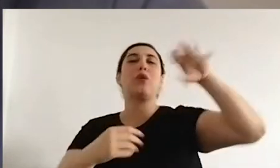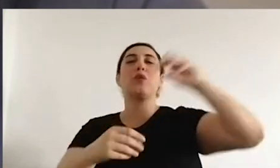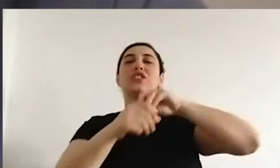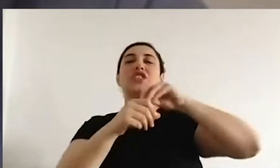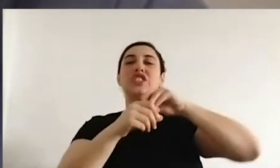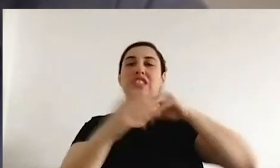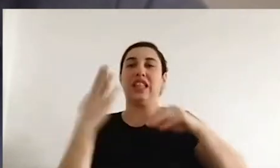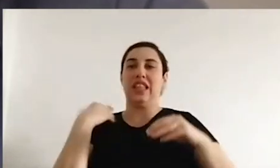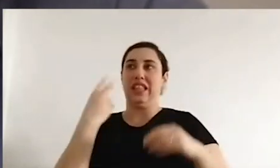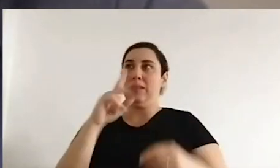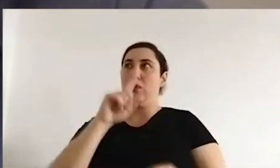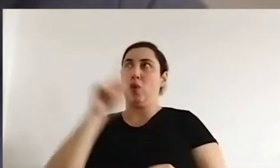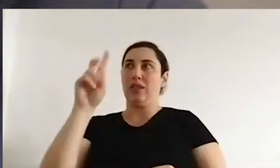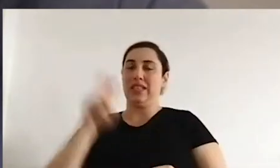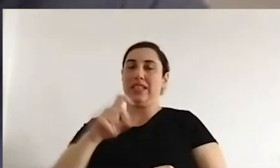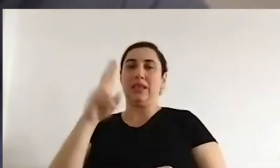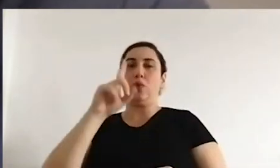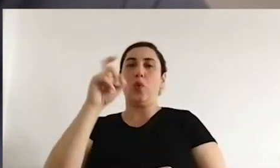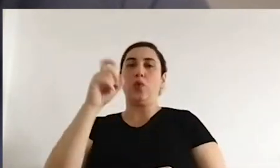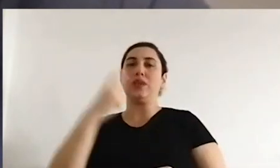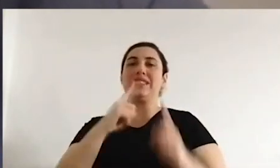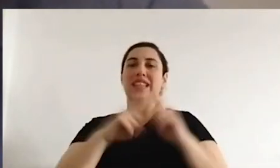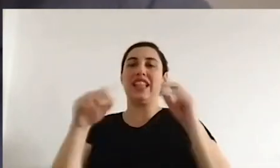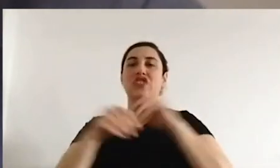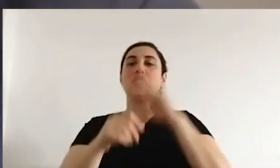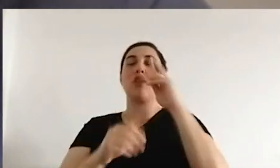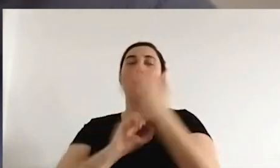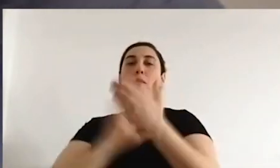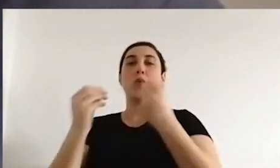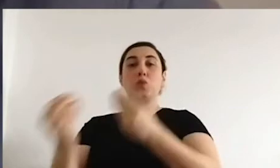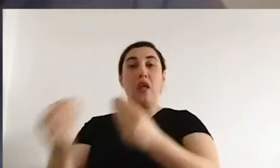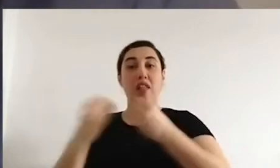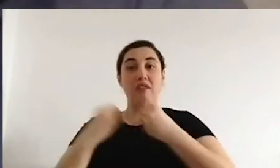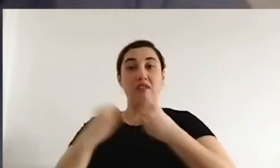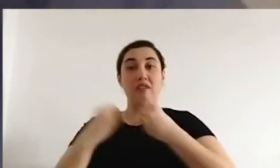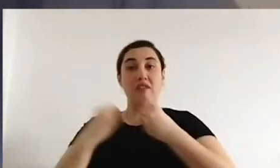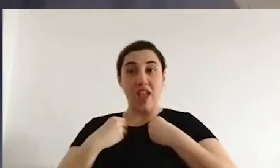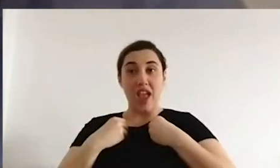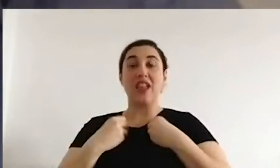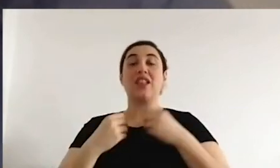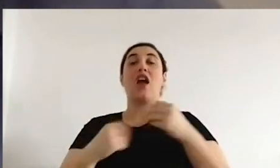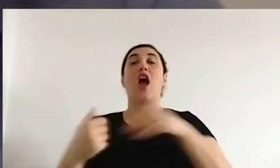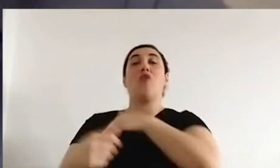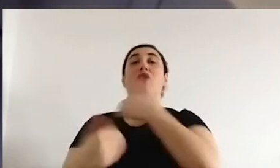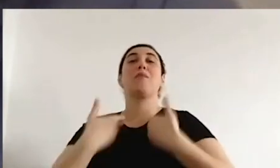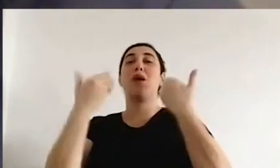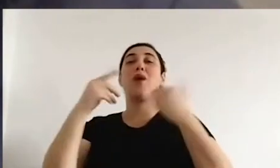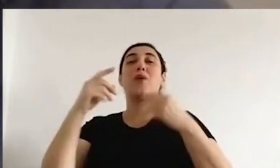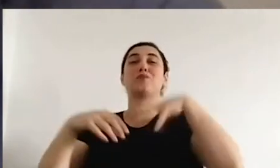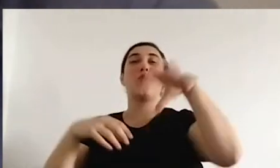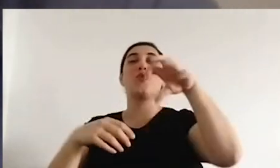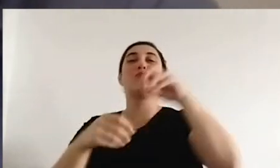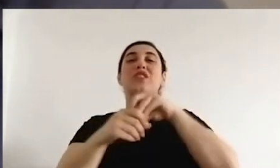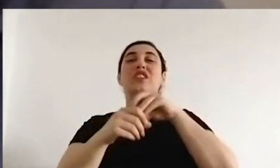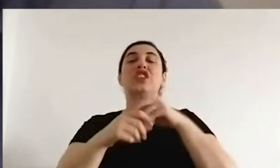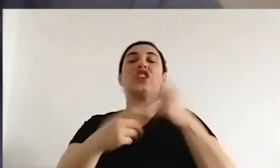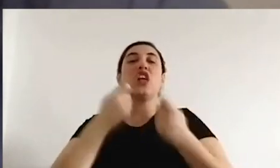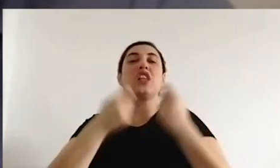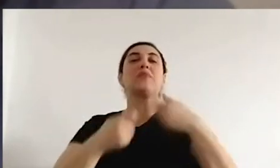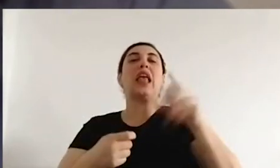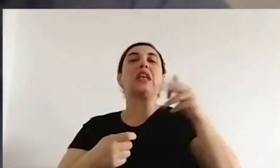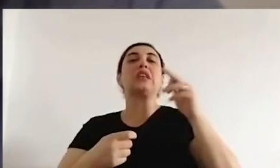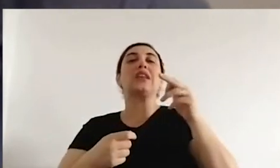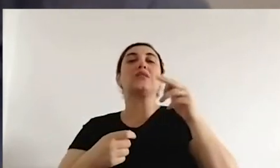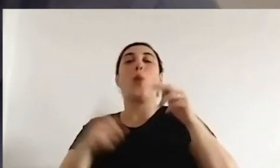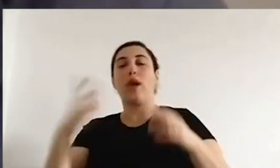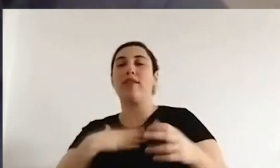they just published a very good report relating to the data from 2018 and 19 and that is